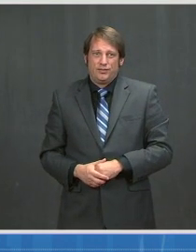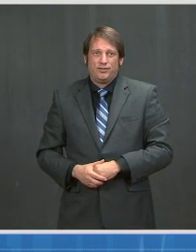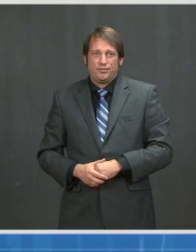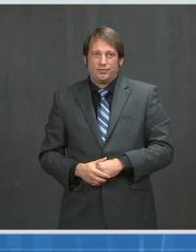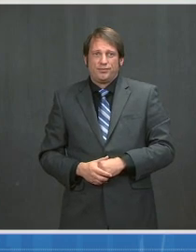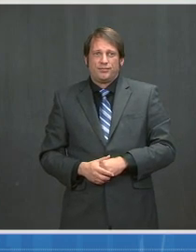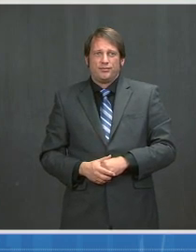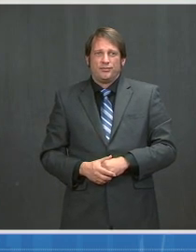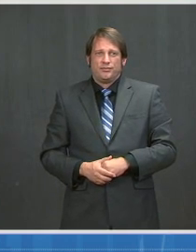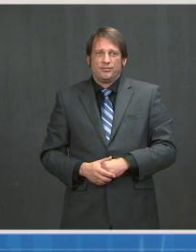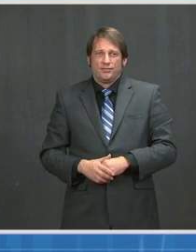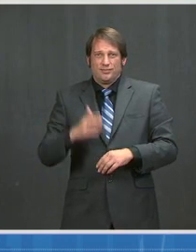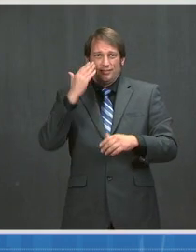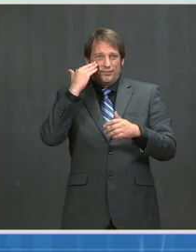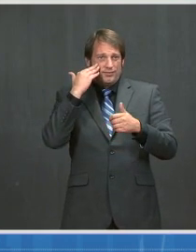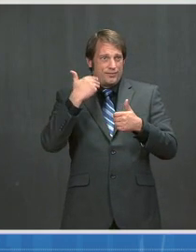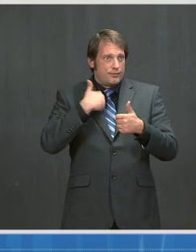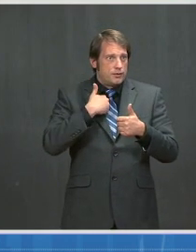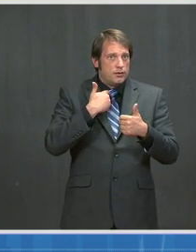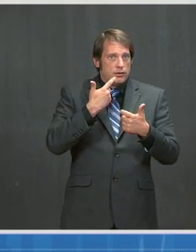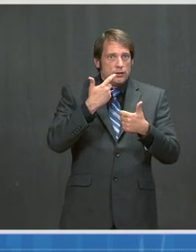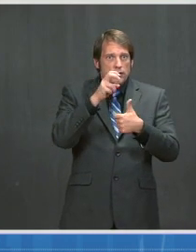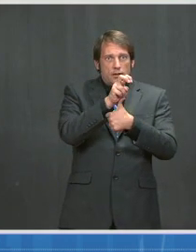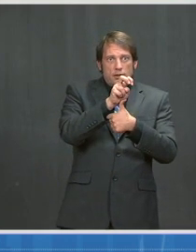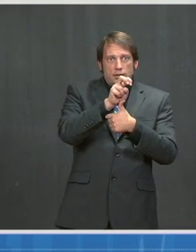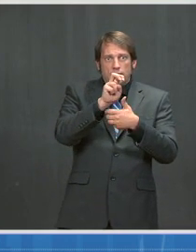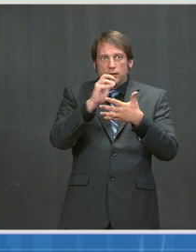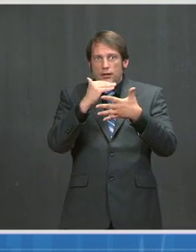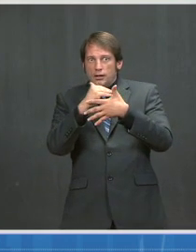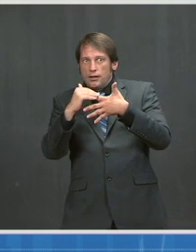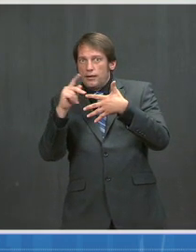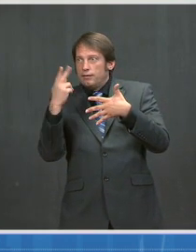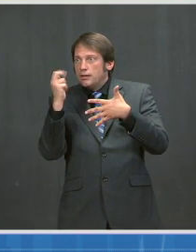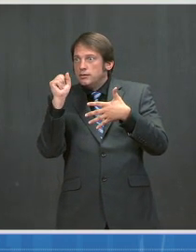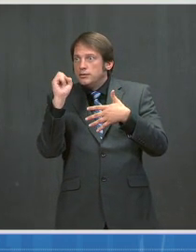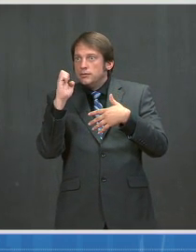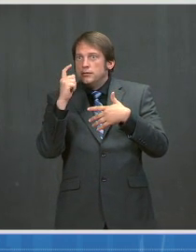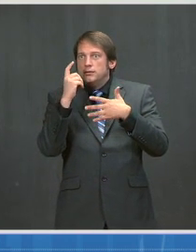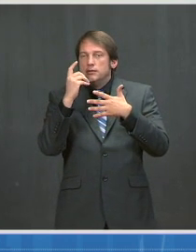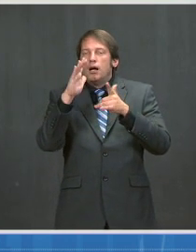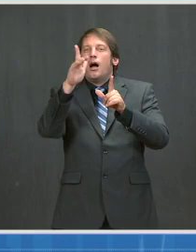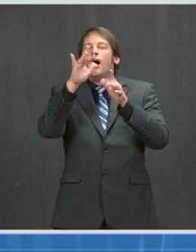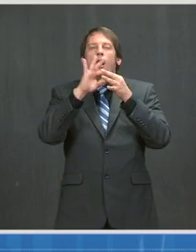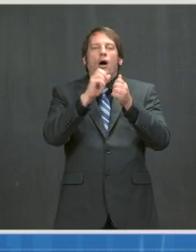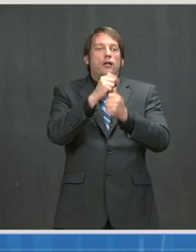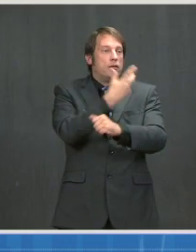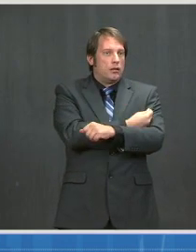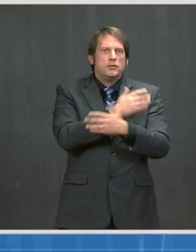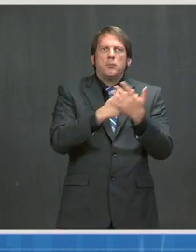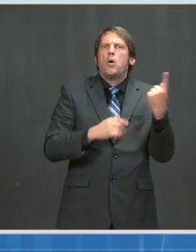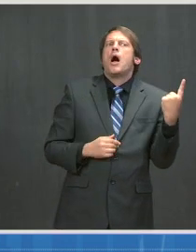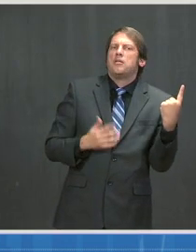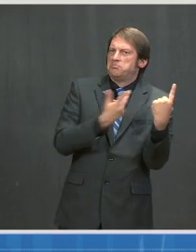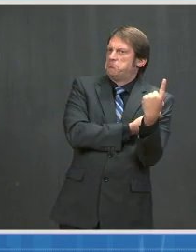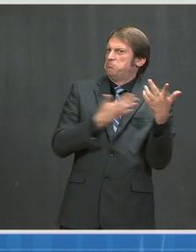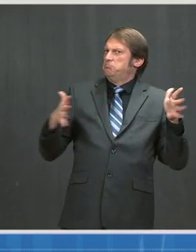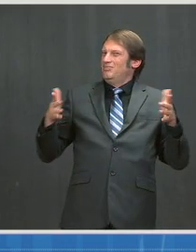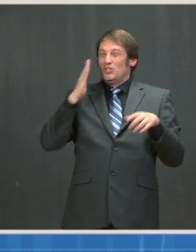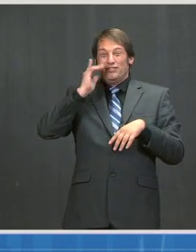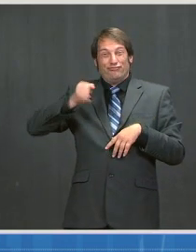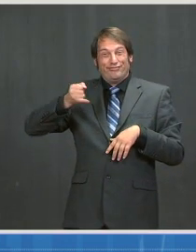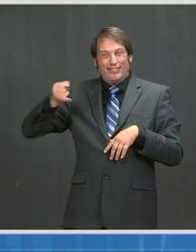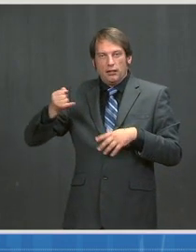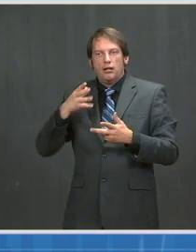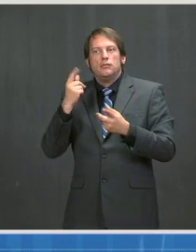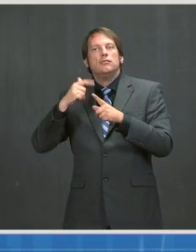just last week mentioned that it's unclear how long the 80 percent effectiveness of a single dose would last, that it could, as he said, fall off a cliff in just two to